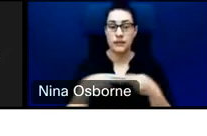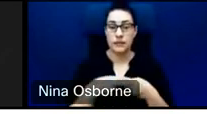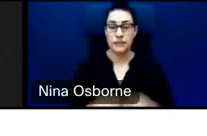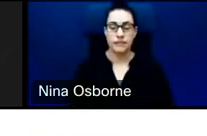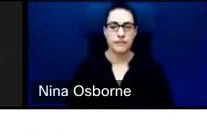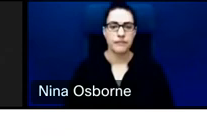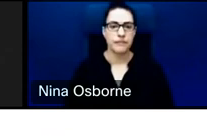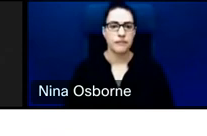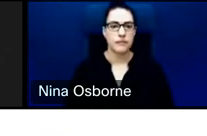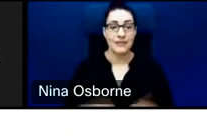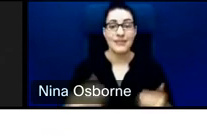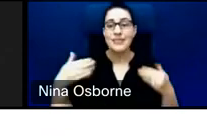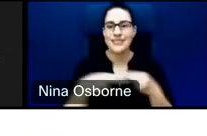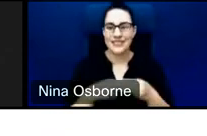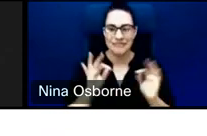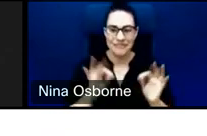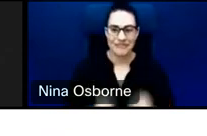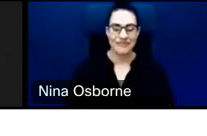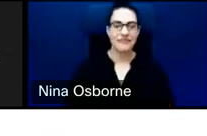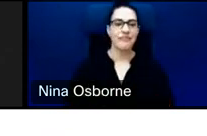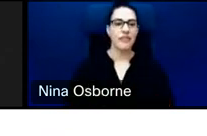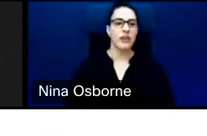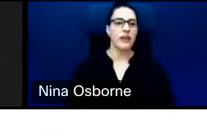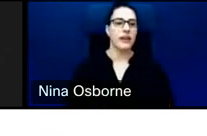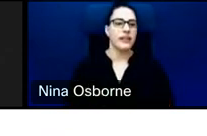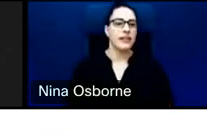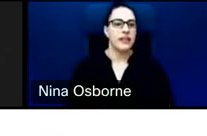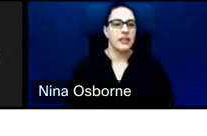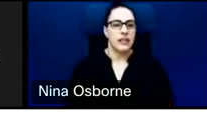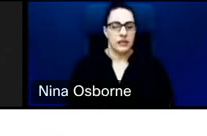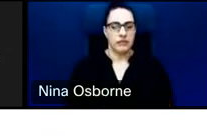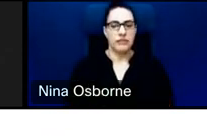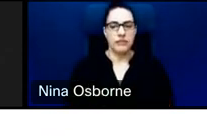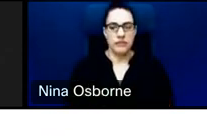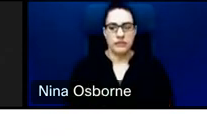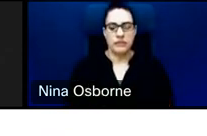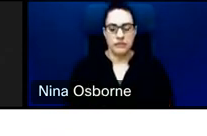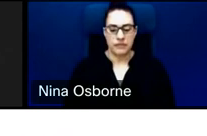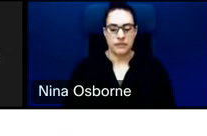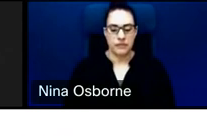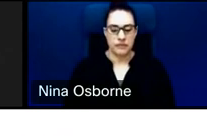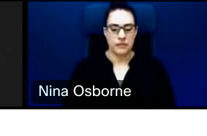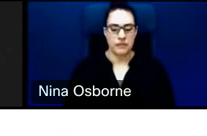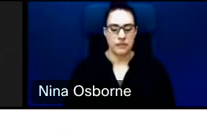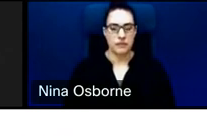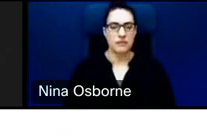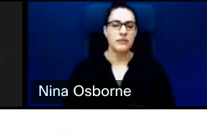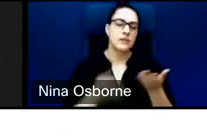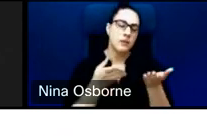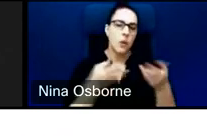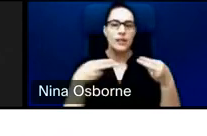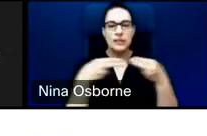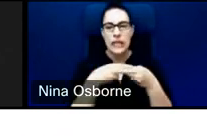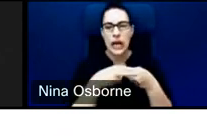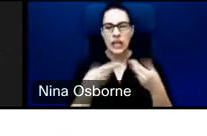And the next slide. Okay, so you've kind of seen this slide before, but again, this is kind of